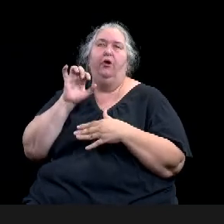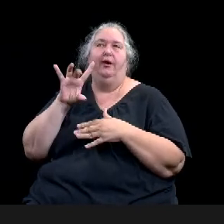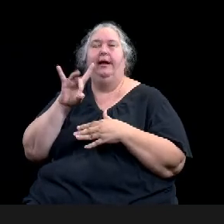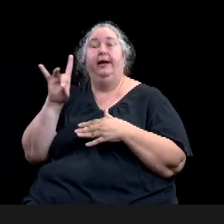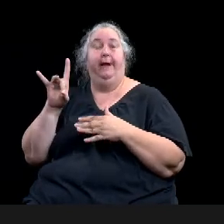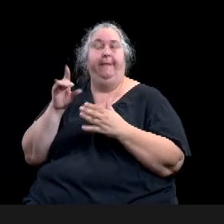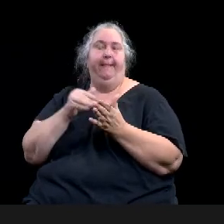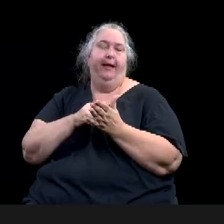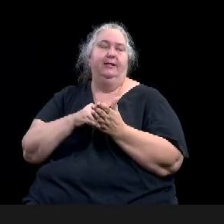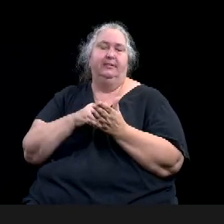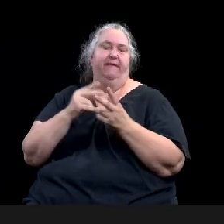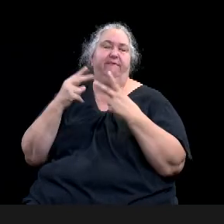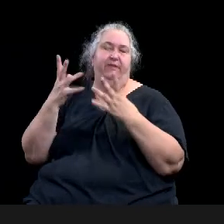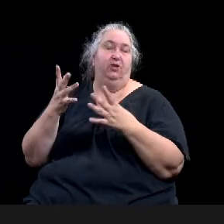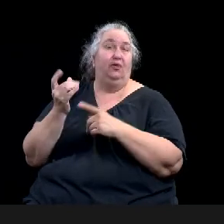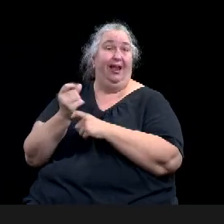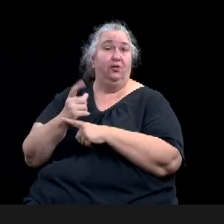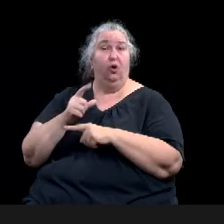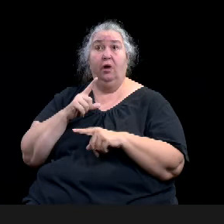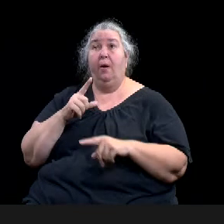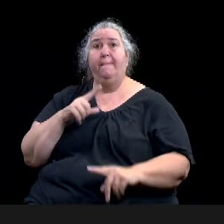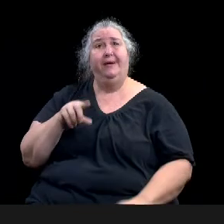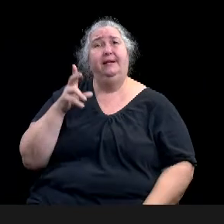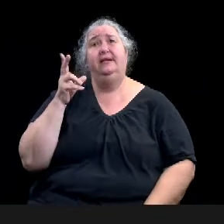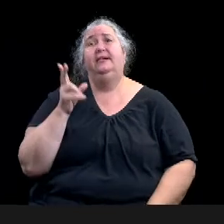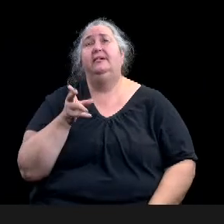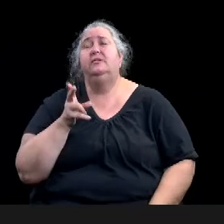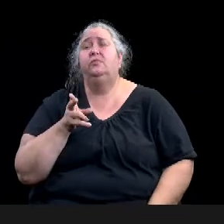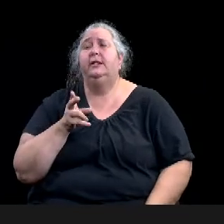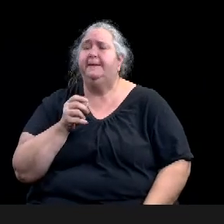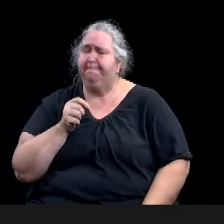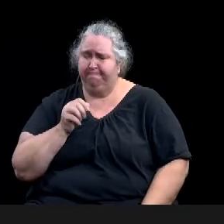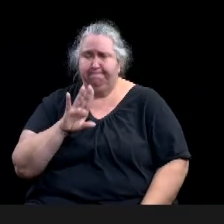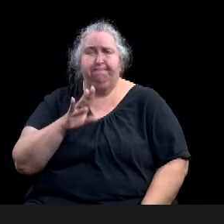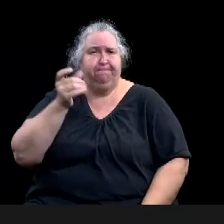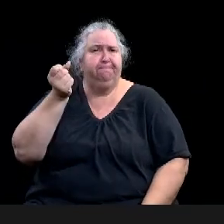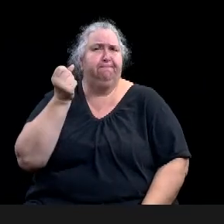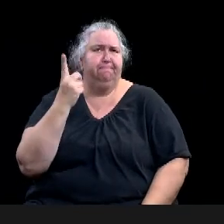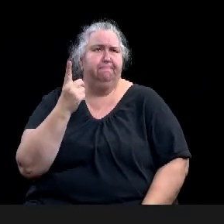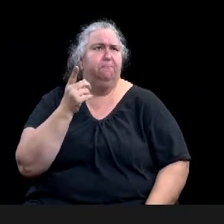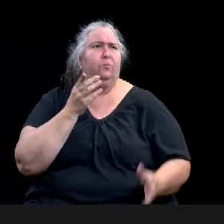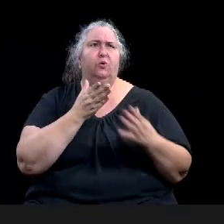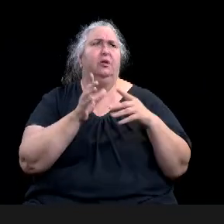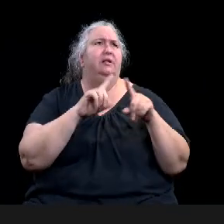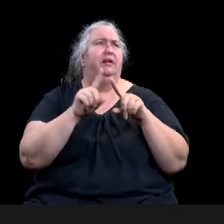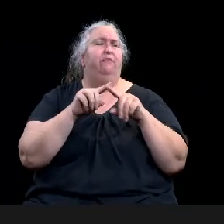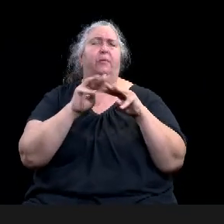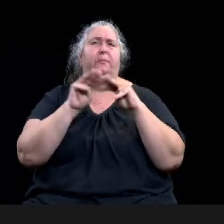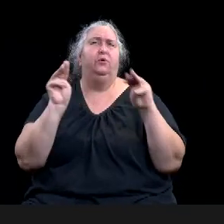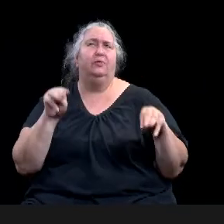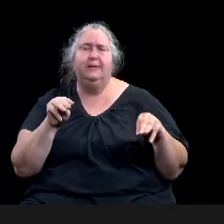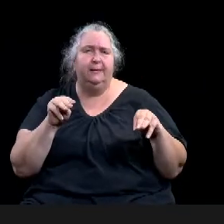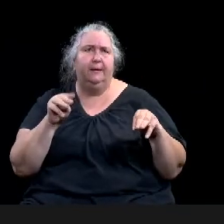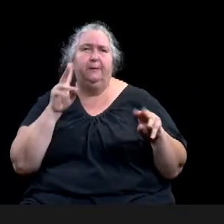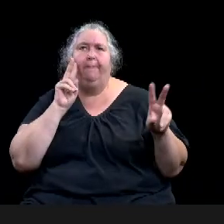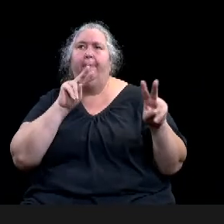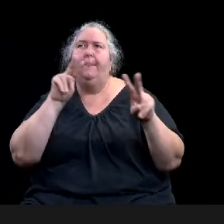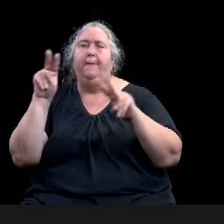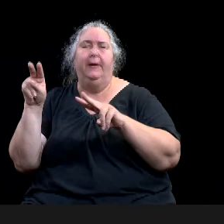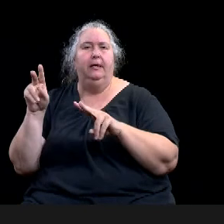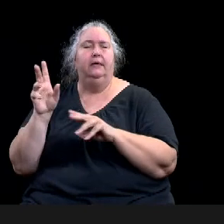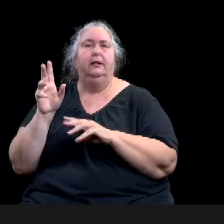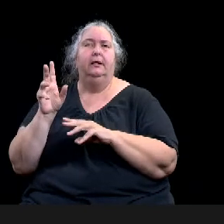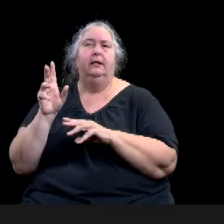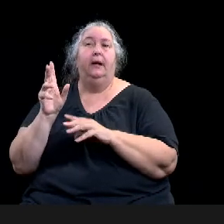that, that programs, if they're not reinvested, they, they become